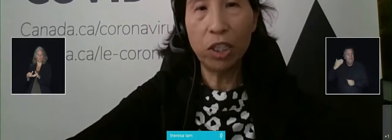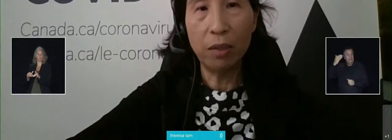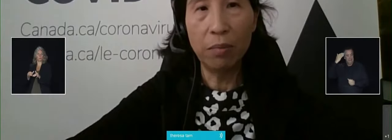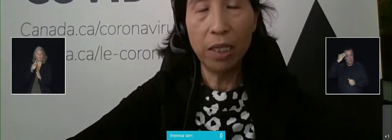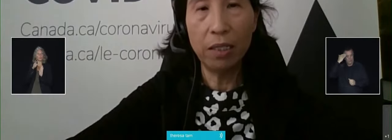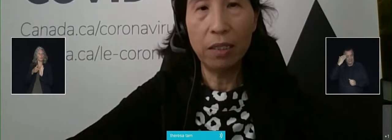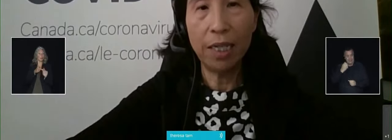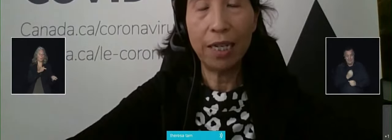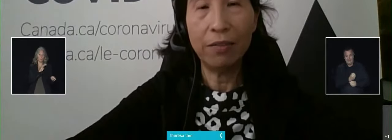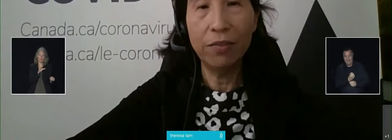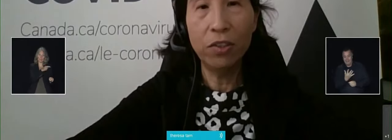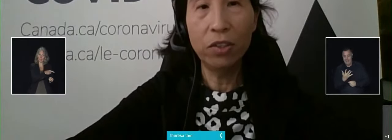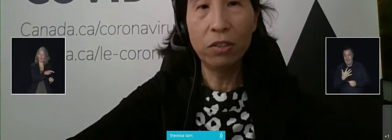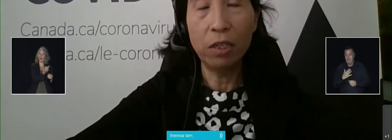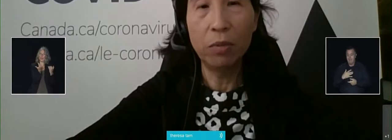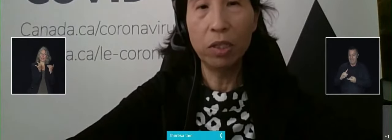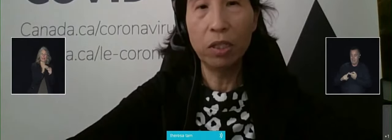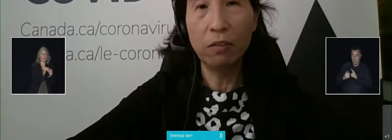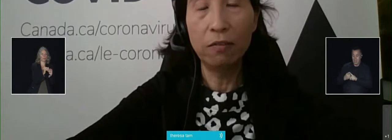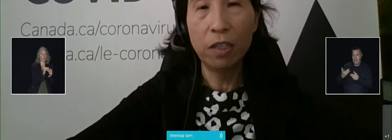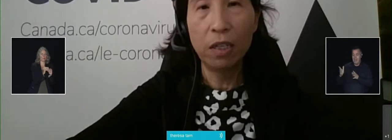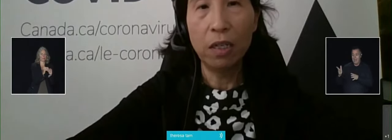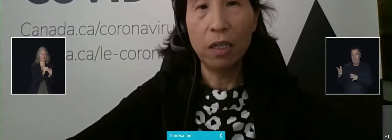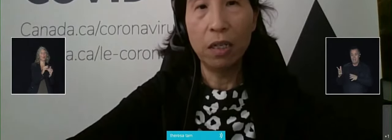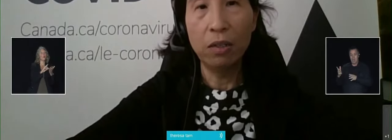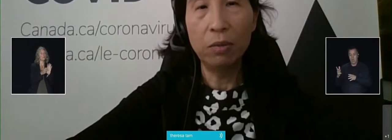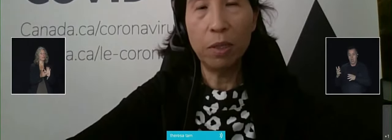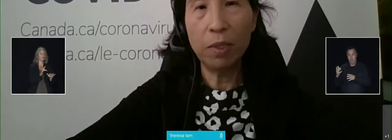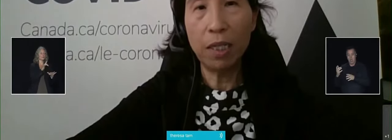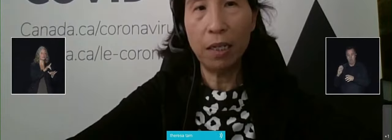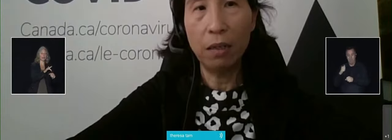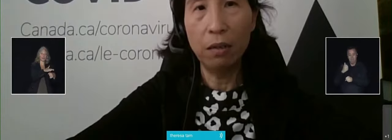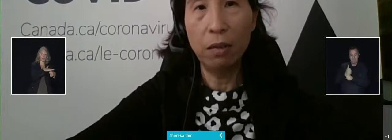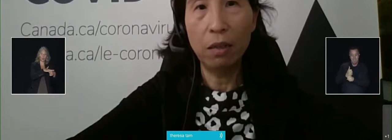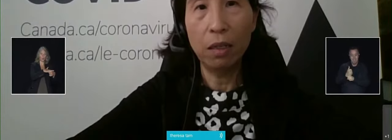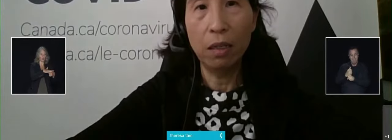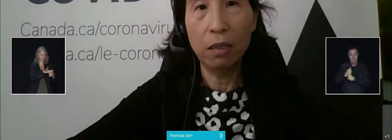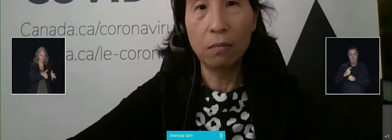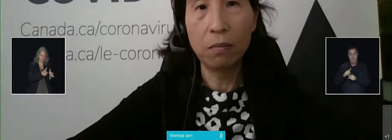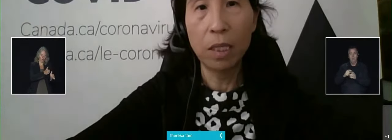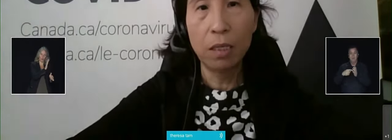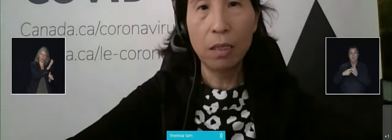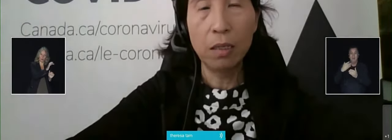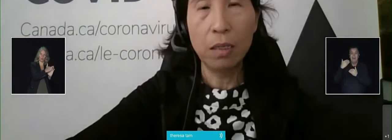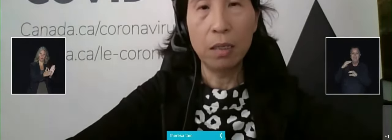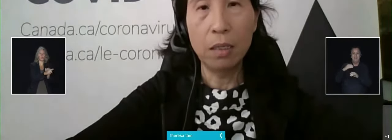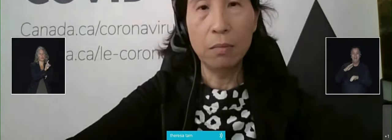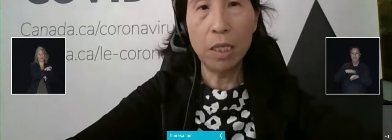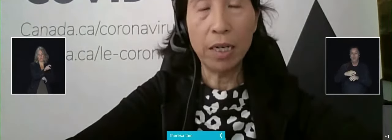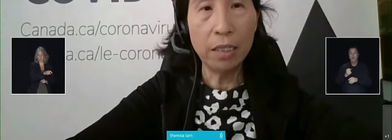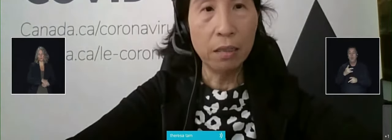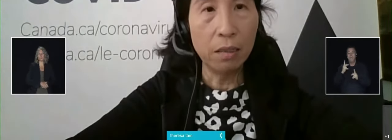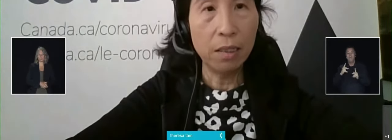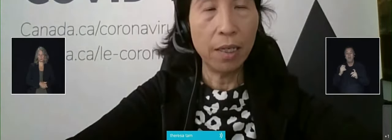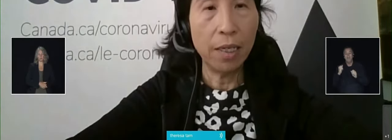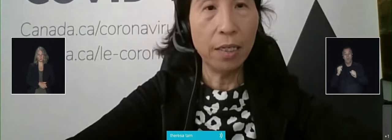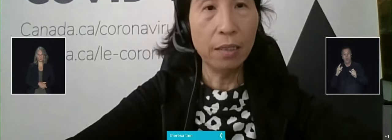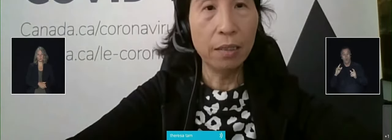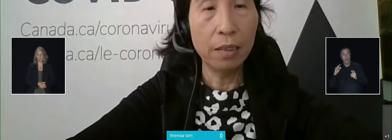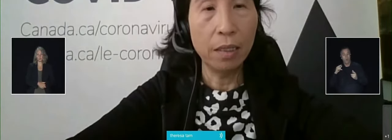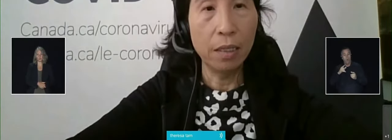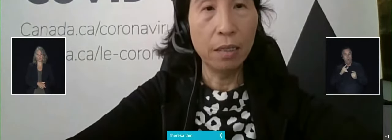areas of British Columbia. So you have to observe those public health guidance